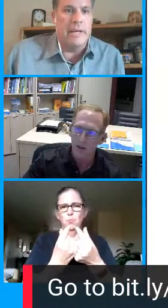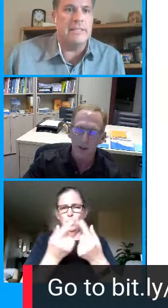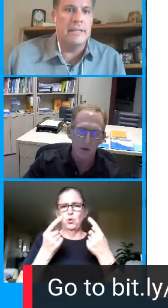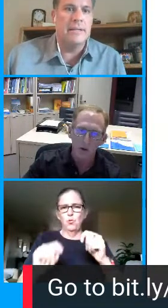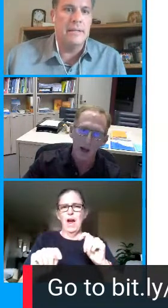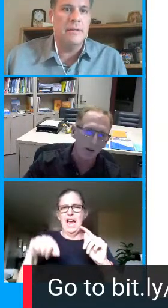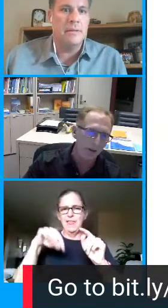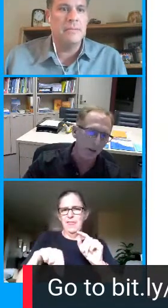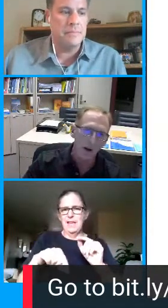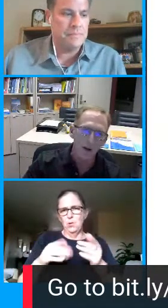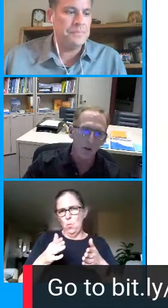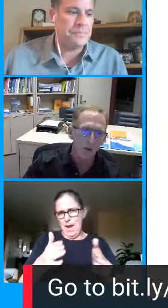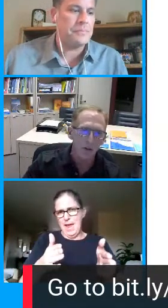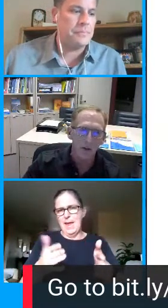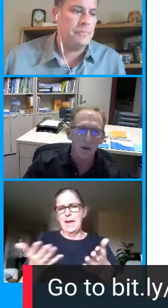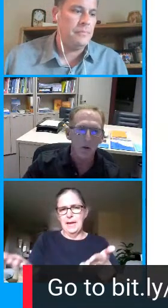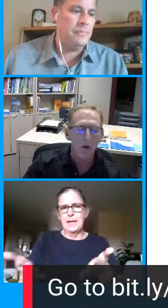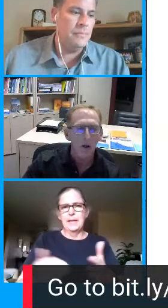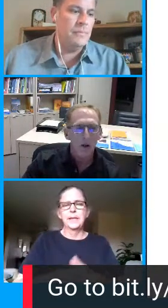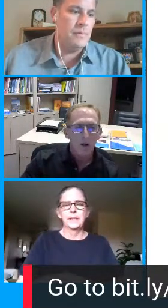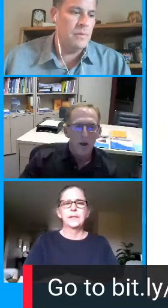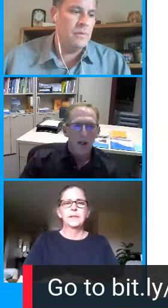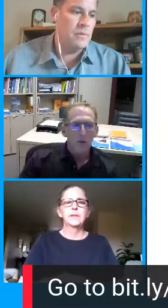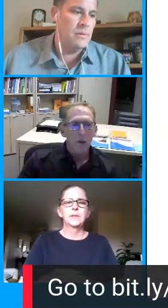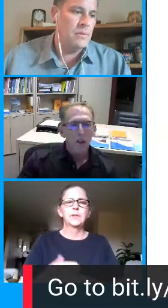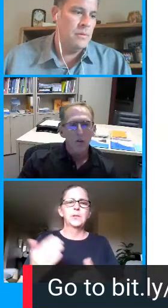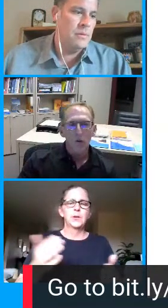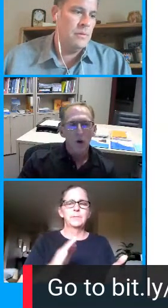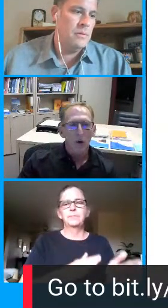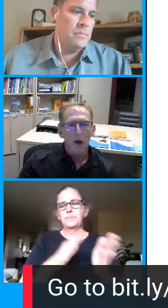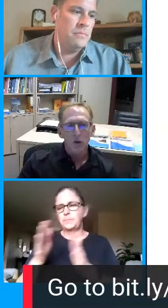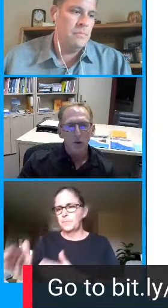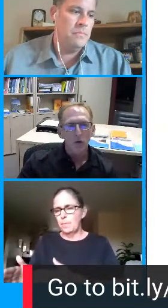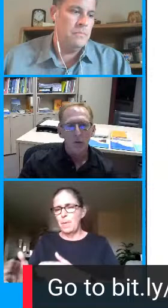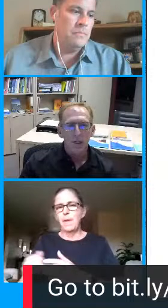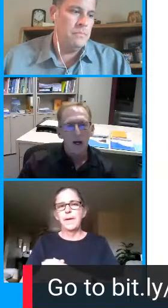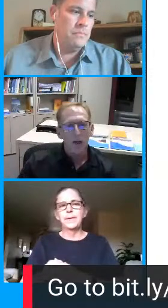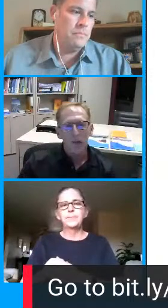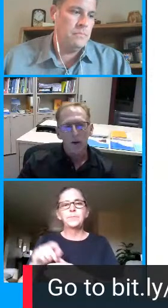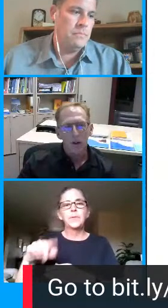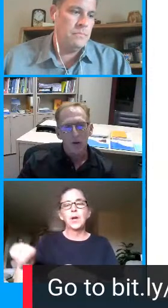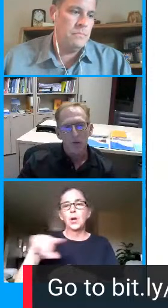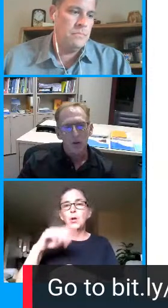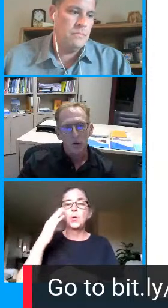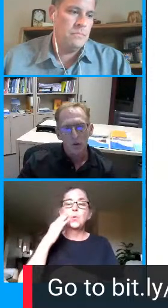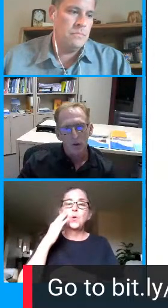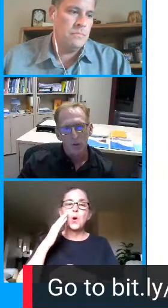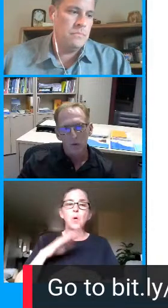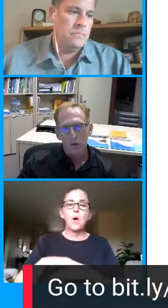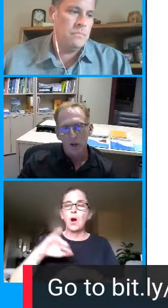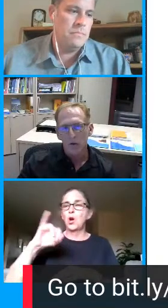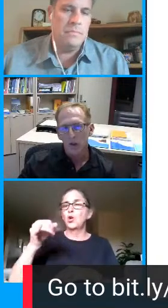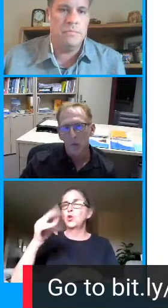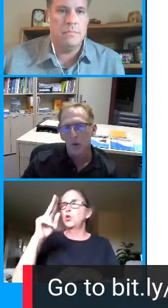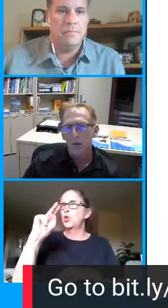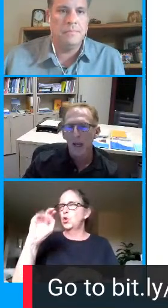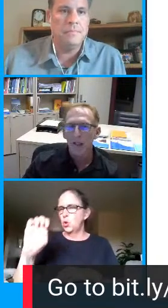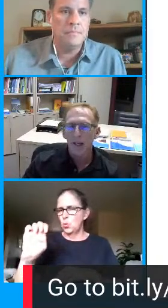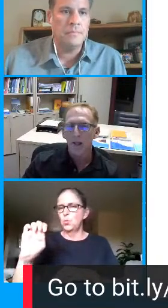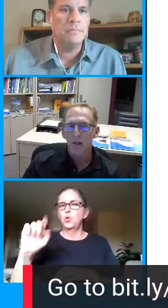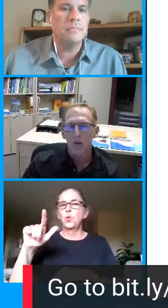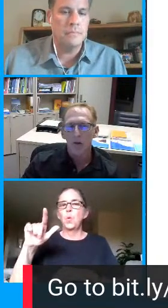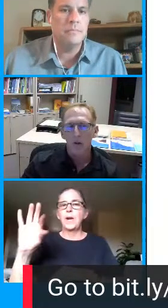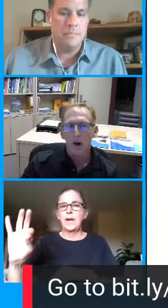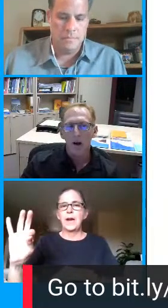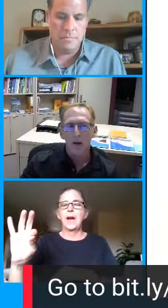that we're doing that exactly exactly sean thank you and as many of you know on june 29th governor newsom signed senate bill